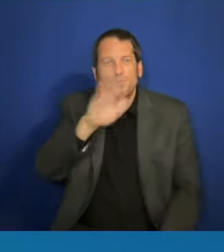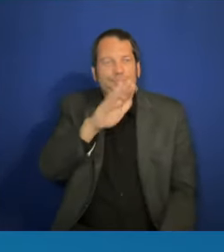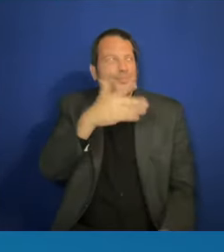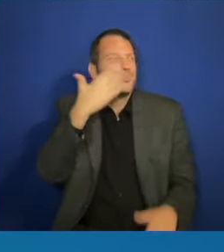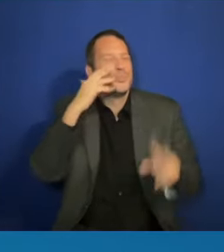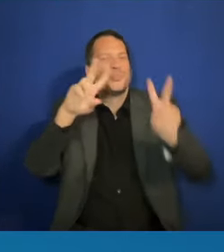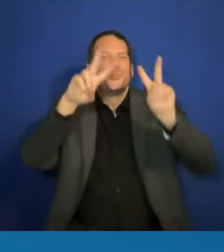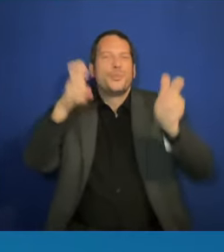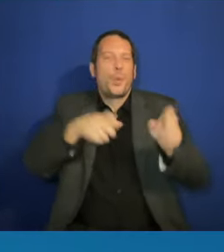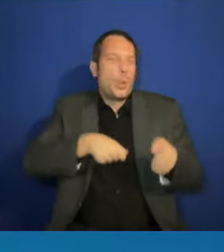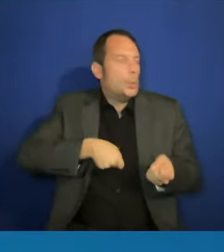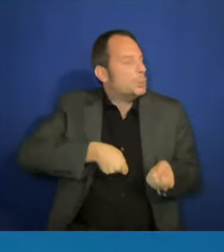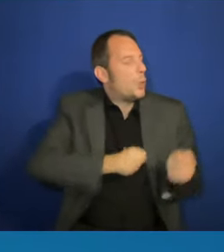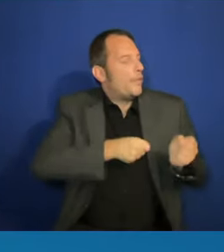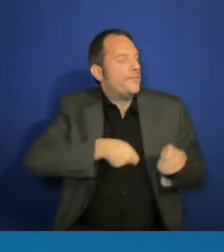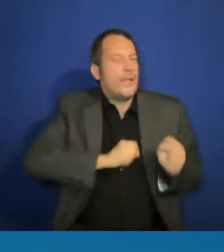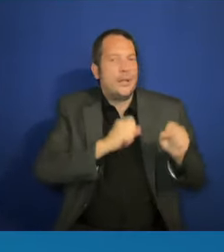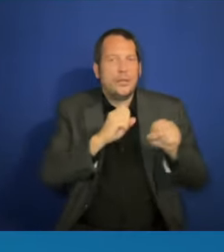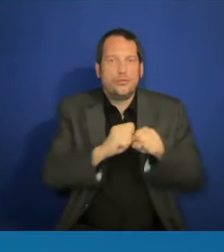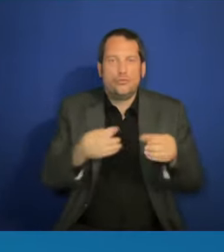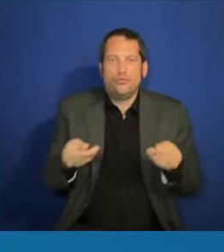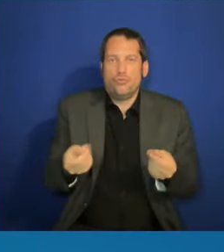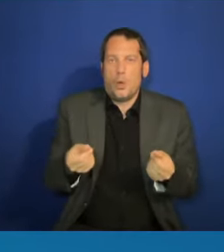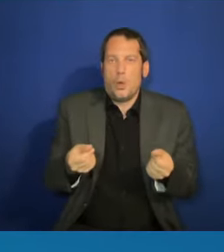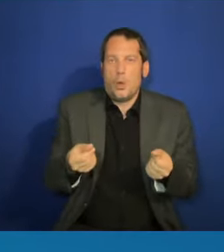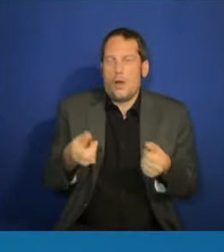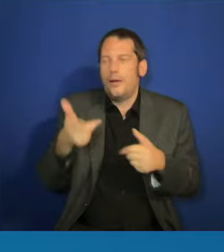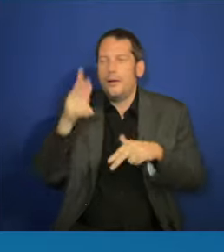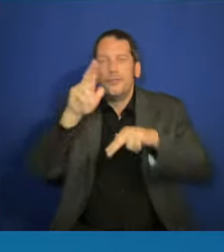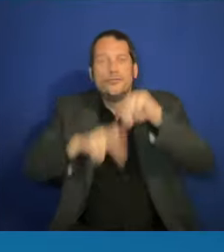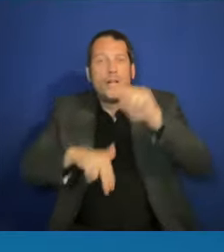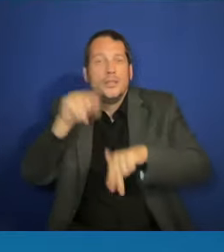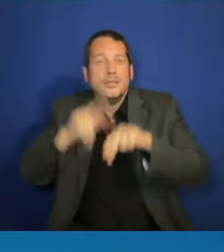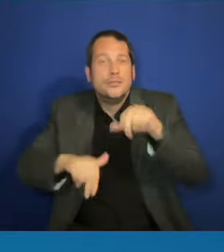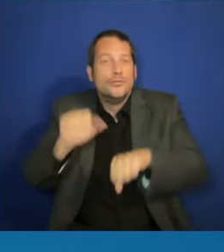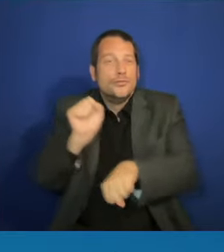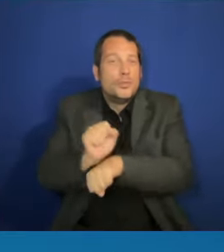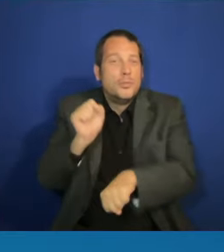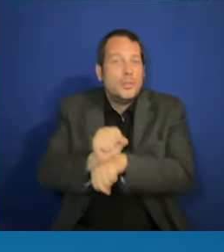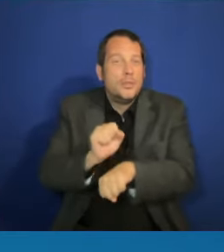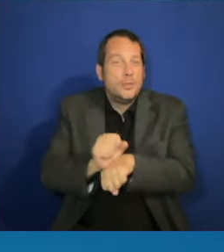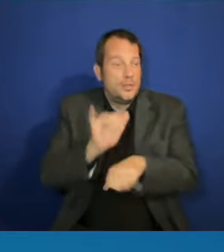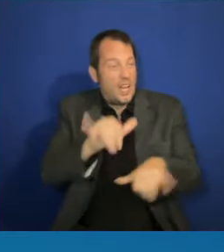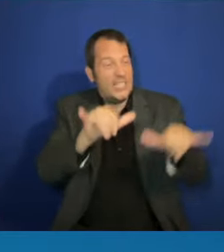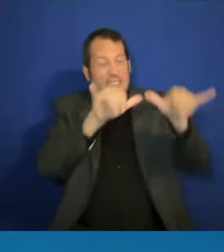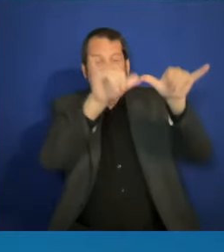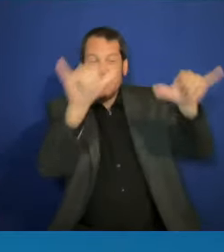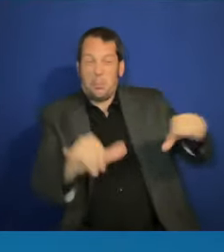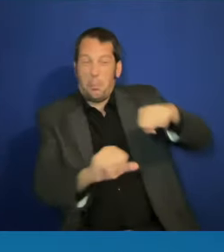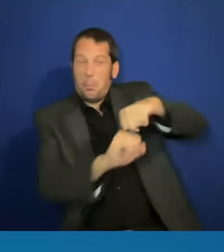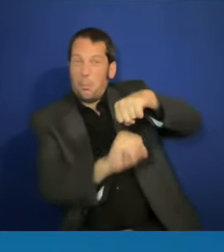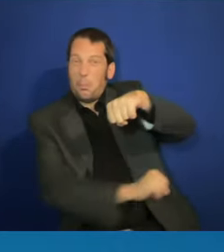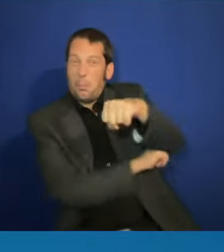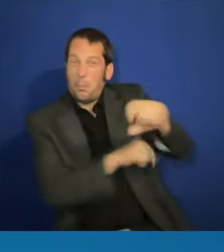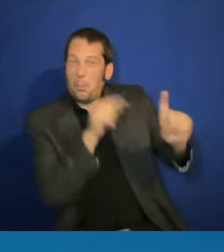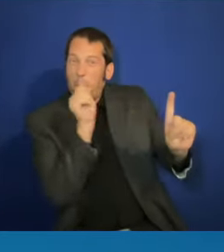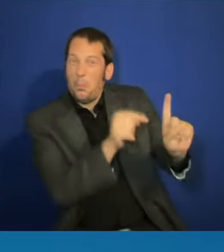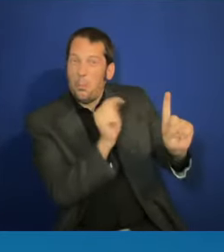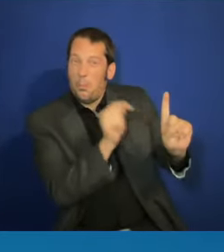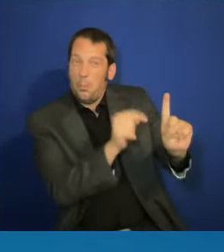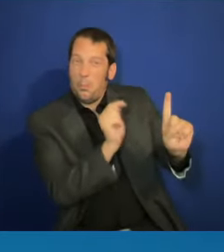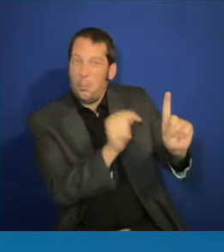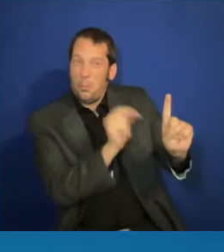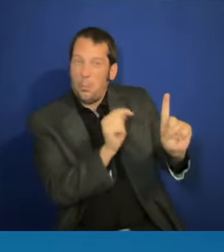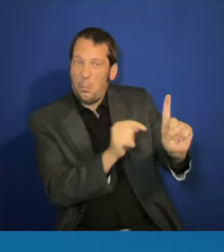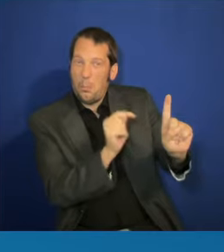infrastructure projects starting, see the math on that. And can be a very critical moment. And part of what